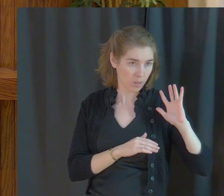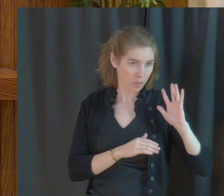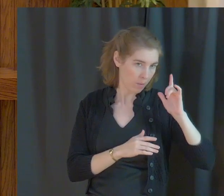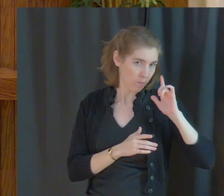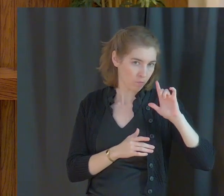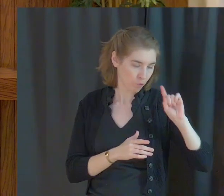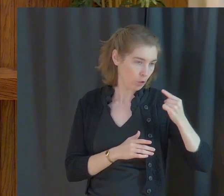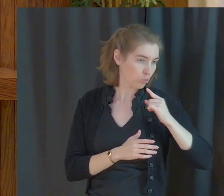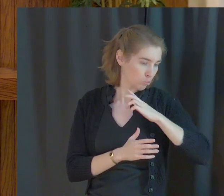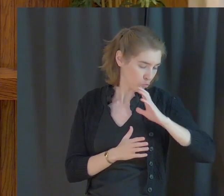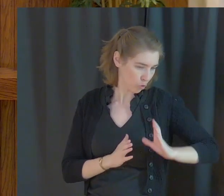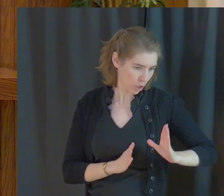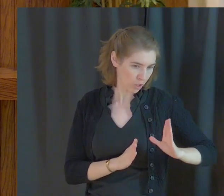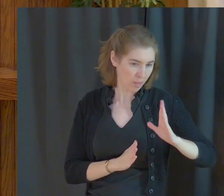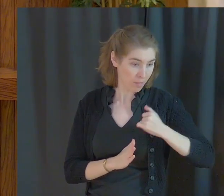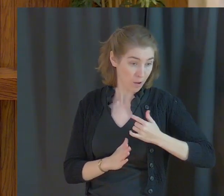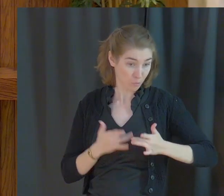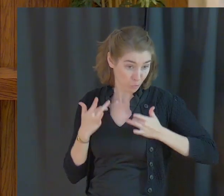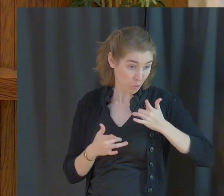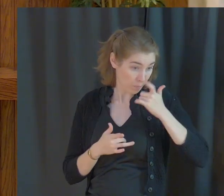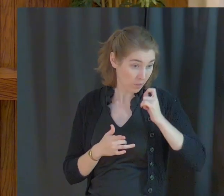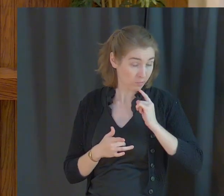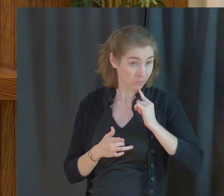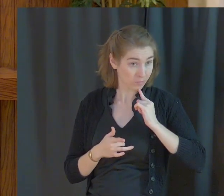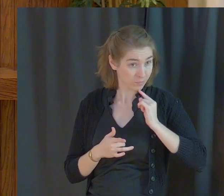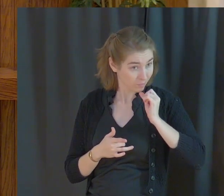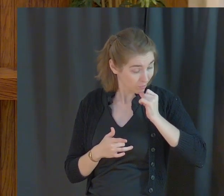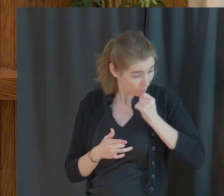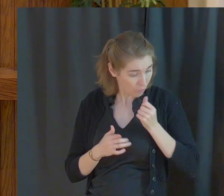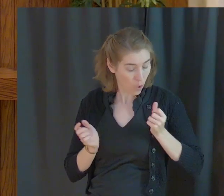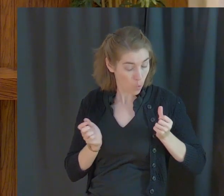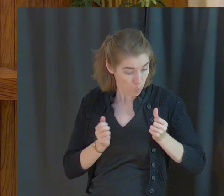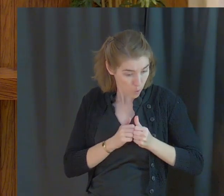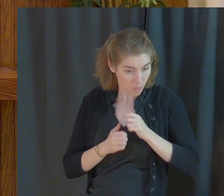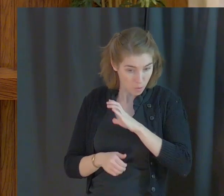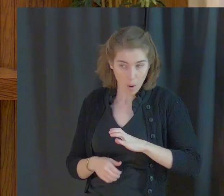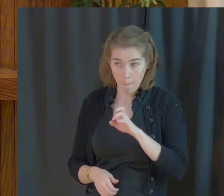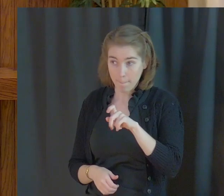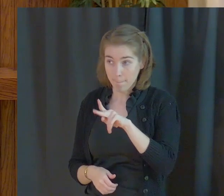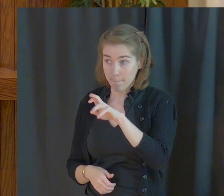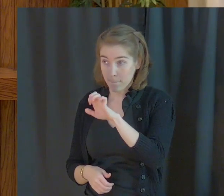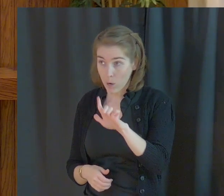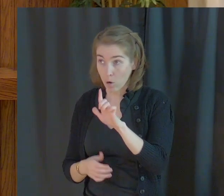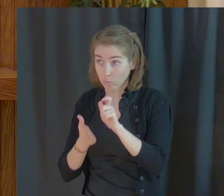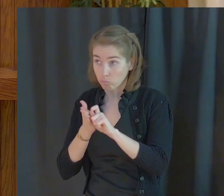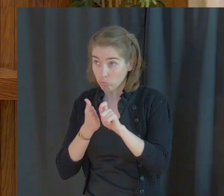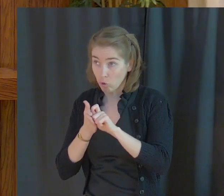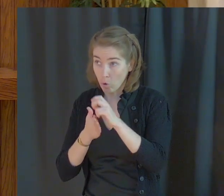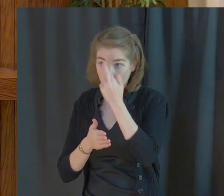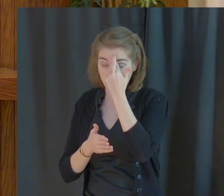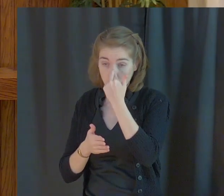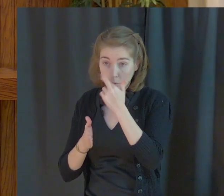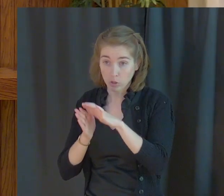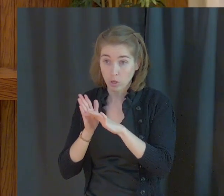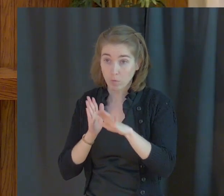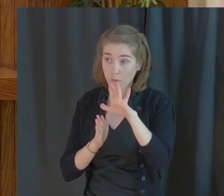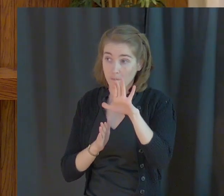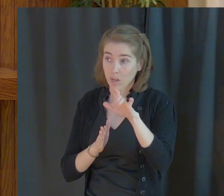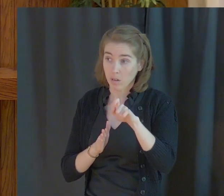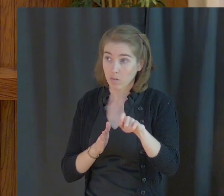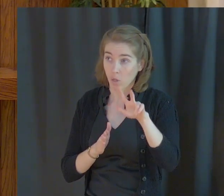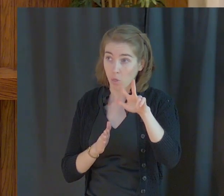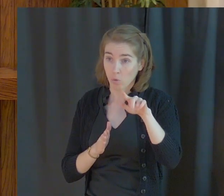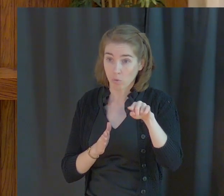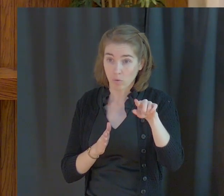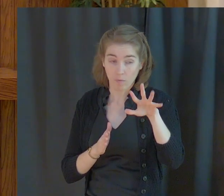counted worthy to suffer with Christ. Paul wrote this in Romans chapter 5, verse 3 and